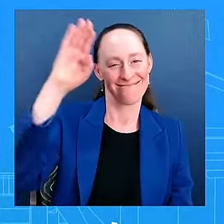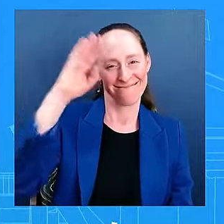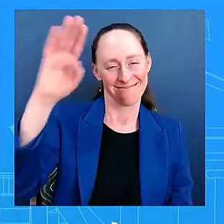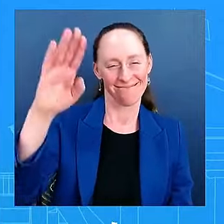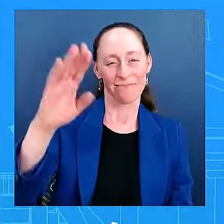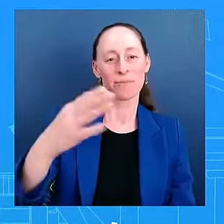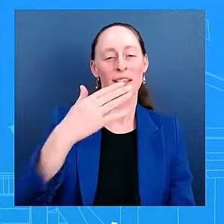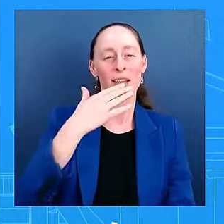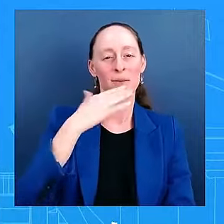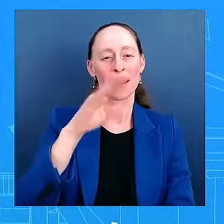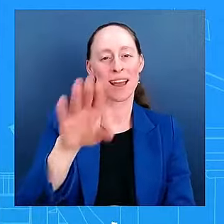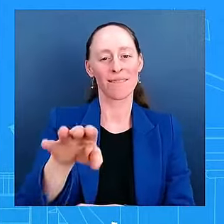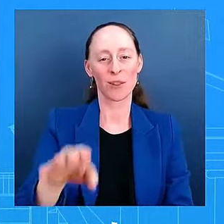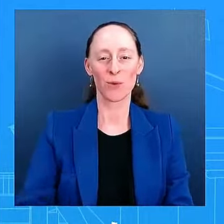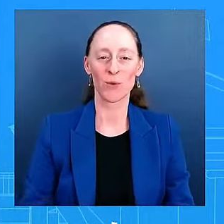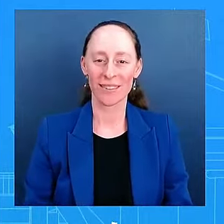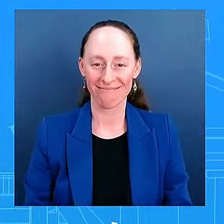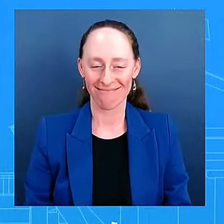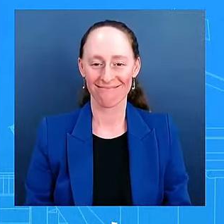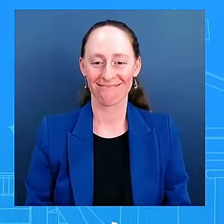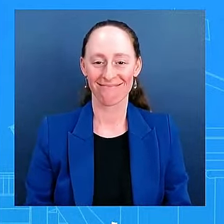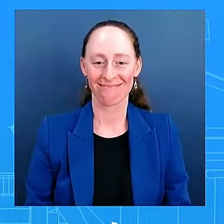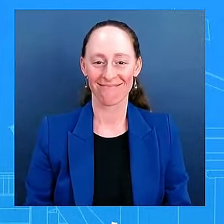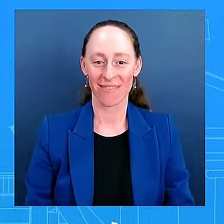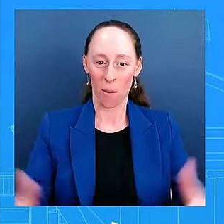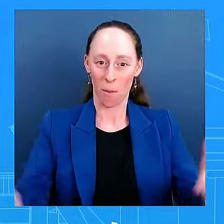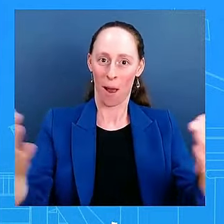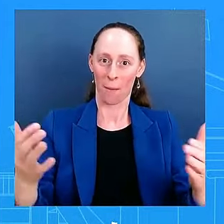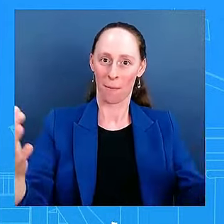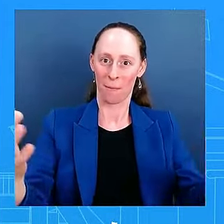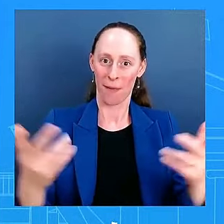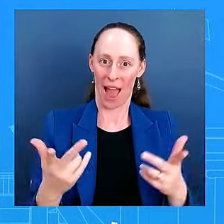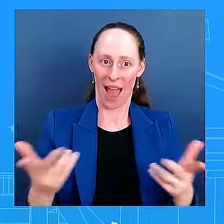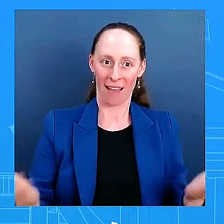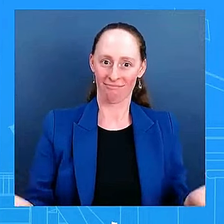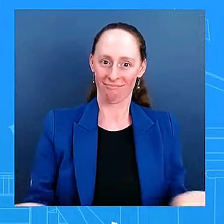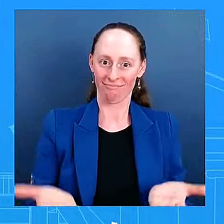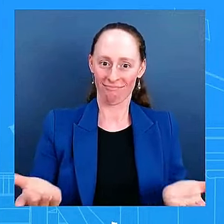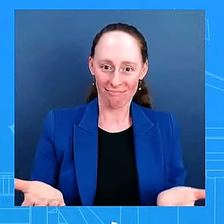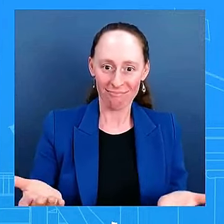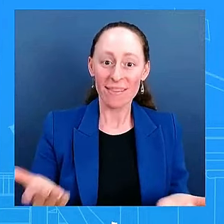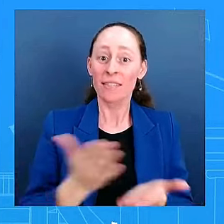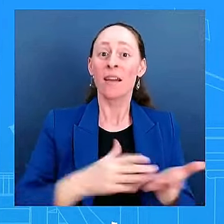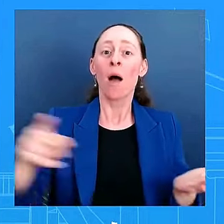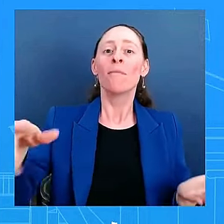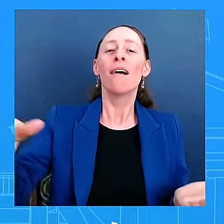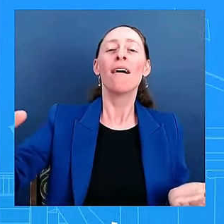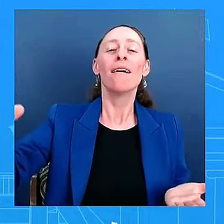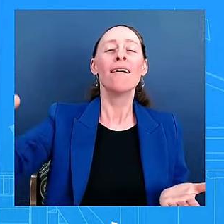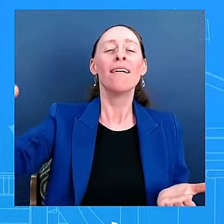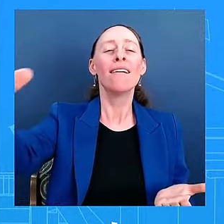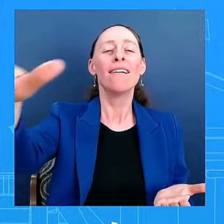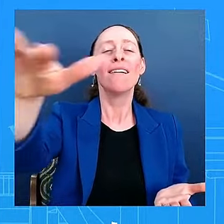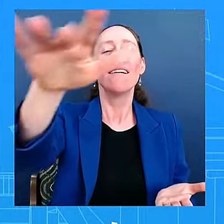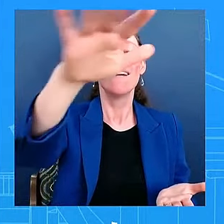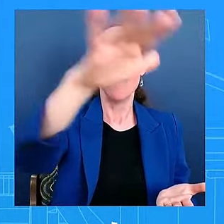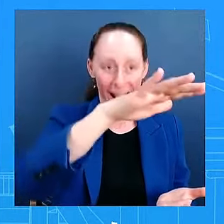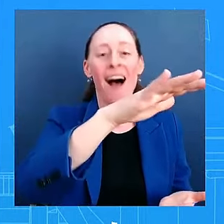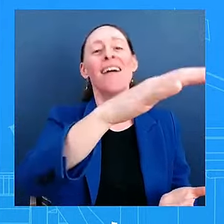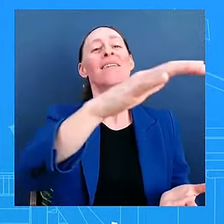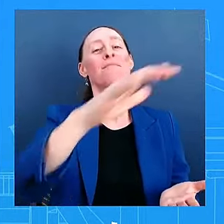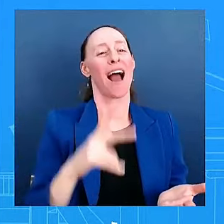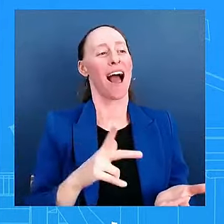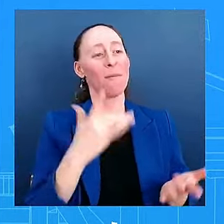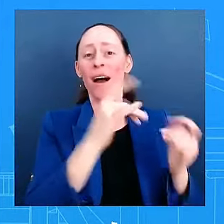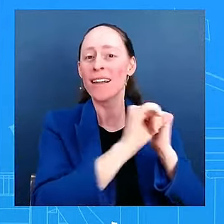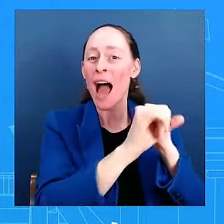Welcome back to some of you out there who are on the trail. Good to see you all. Okay, as you just heard from the President,